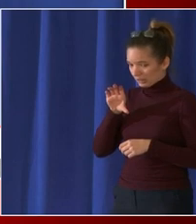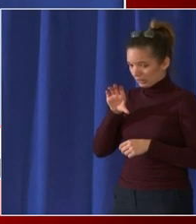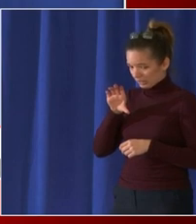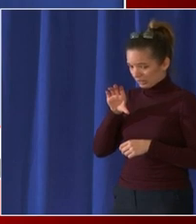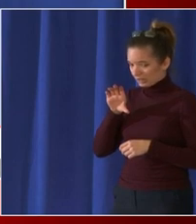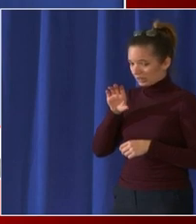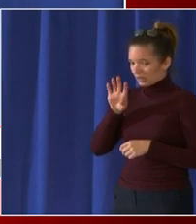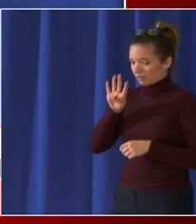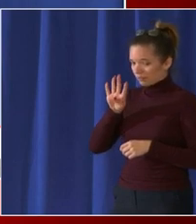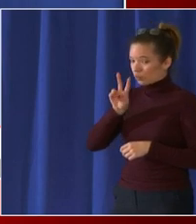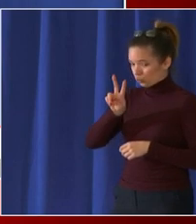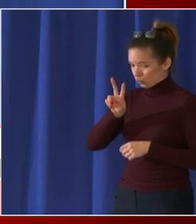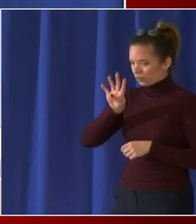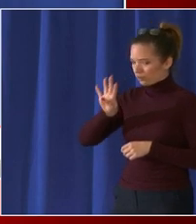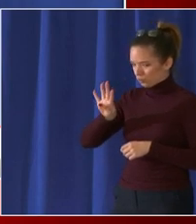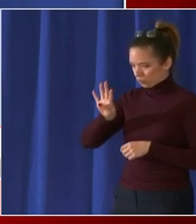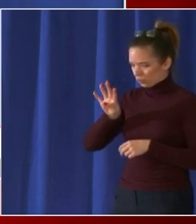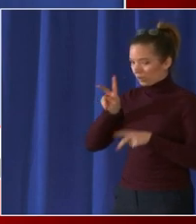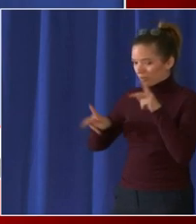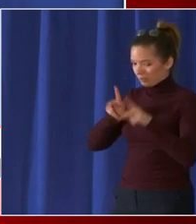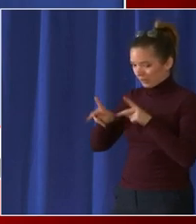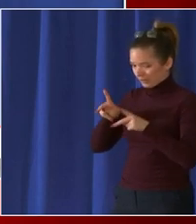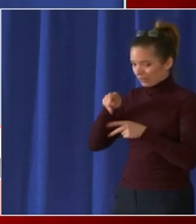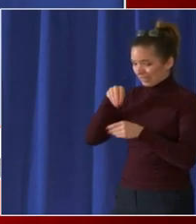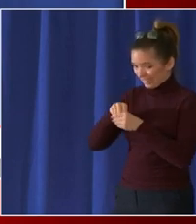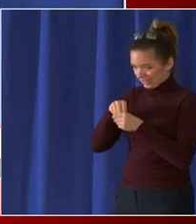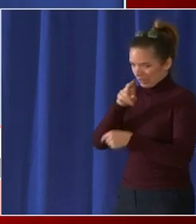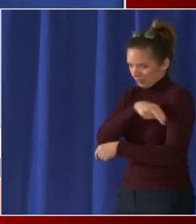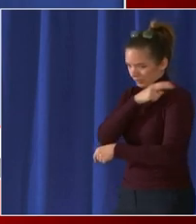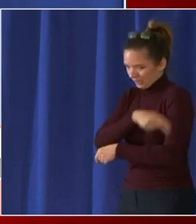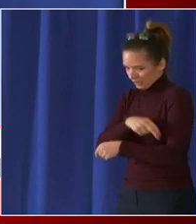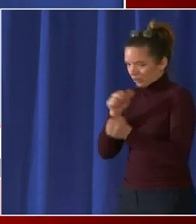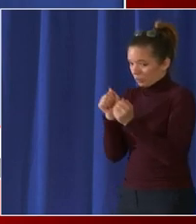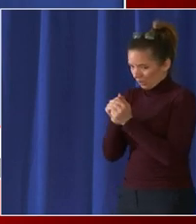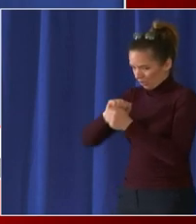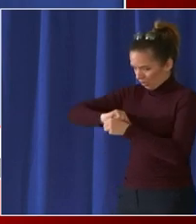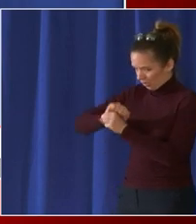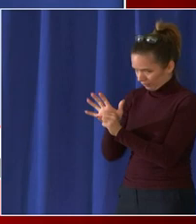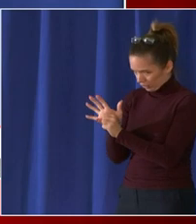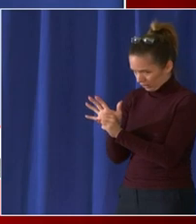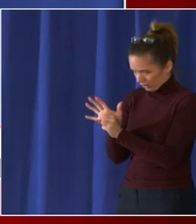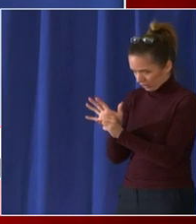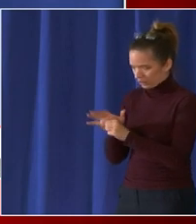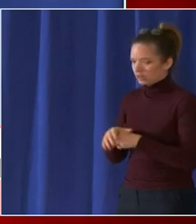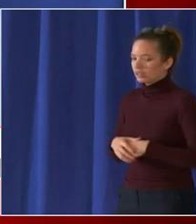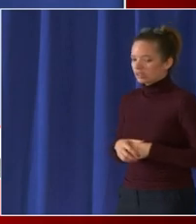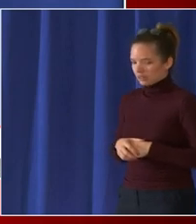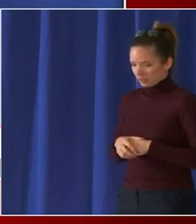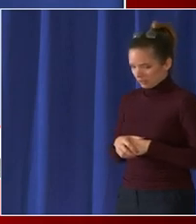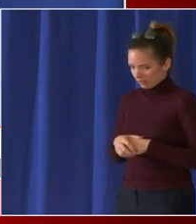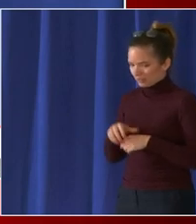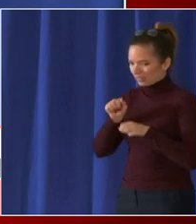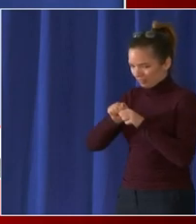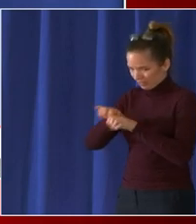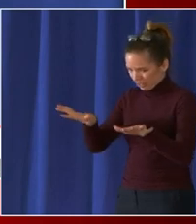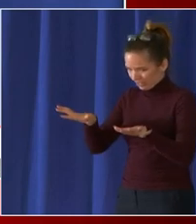one is that our hospitalization rate is still low 4.4 percent but we're carefully looking at how many of those patients are